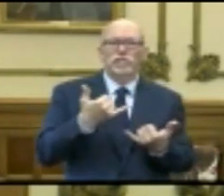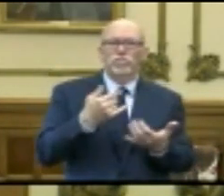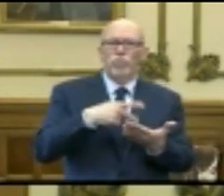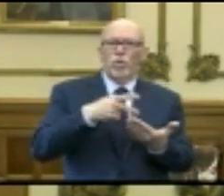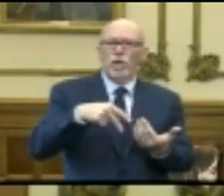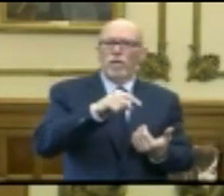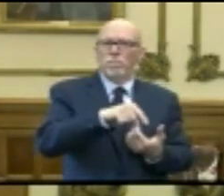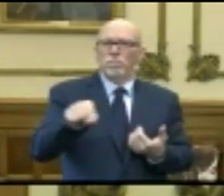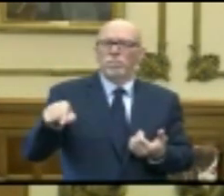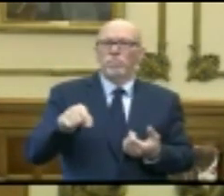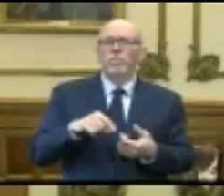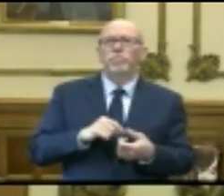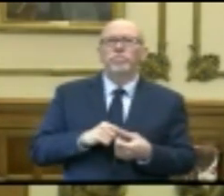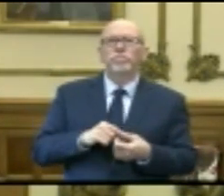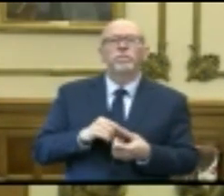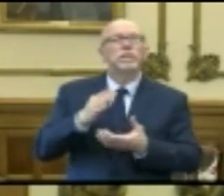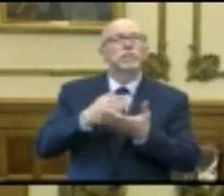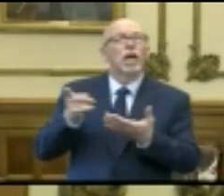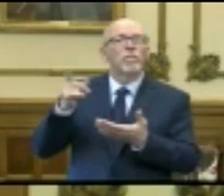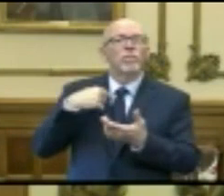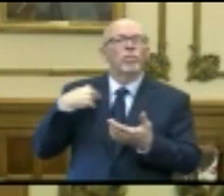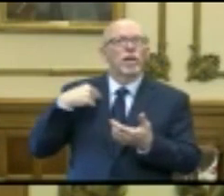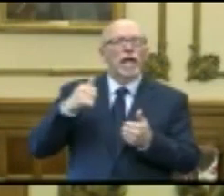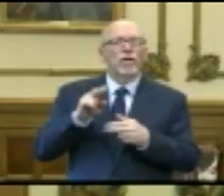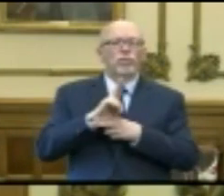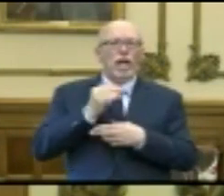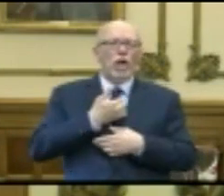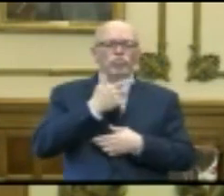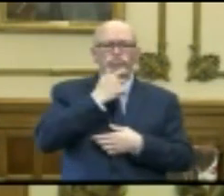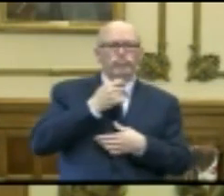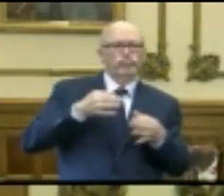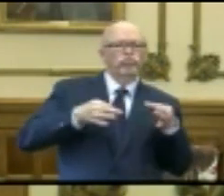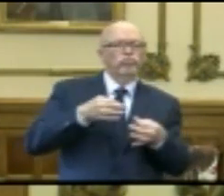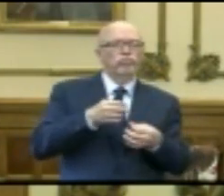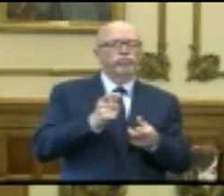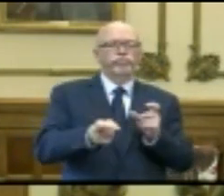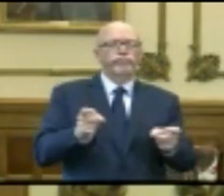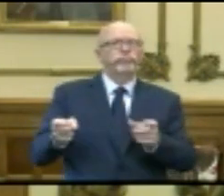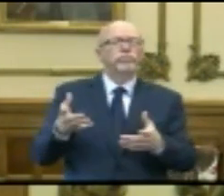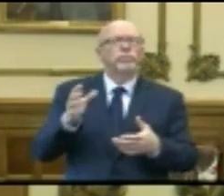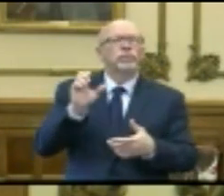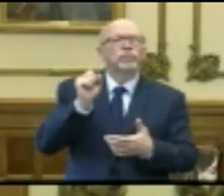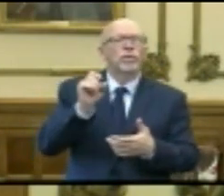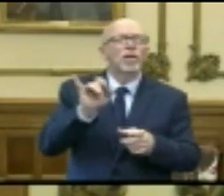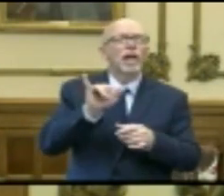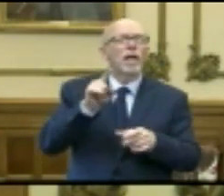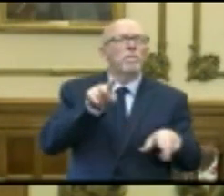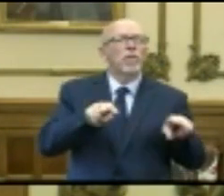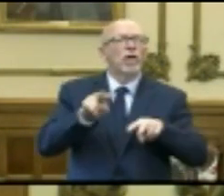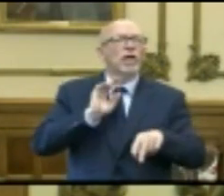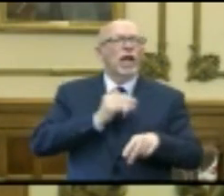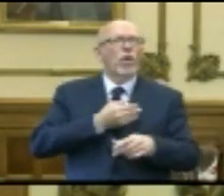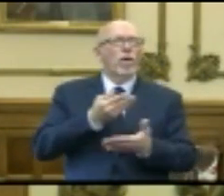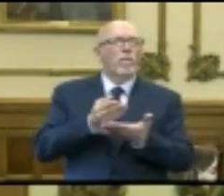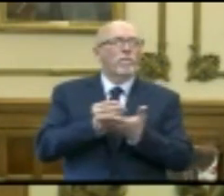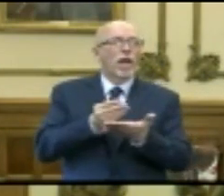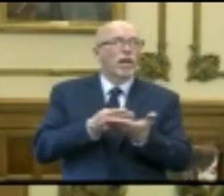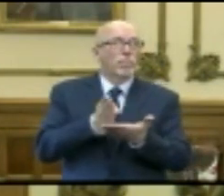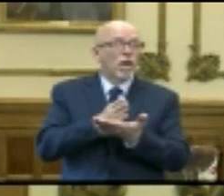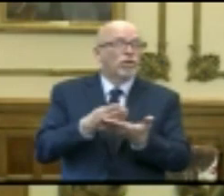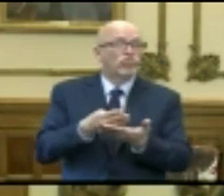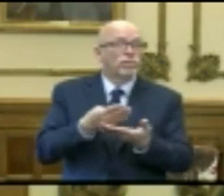But part of it will allow some discretion. And so just like monitoring our budget cuts,